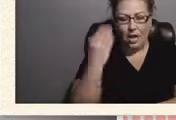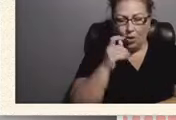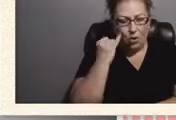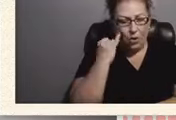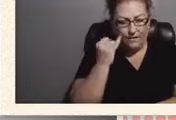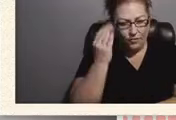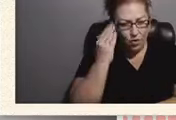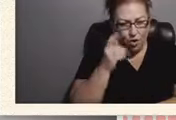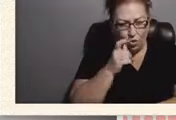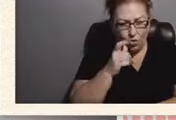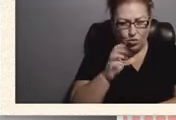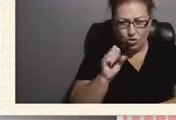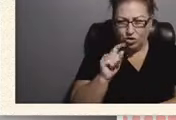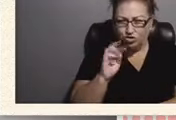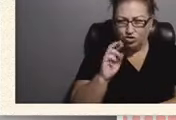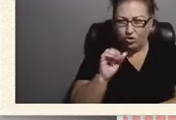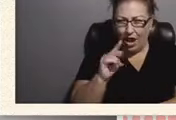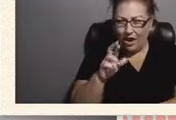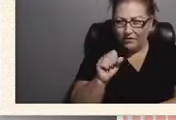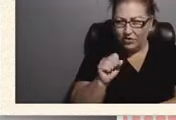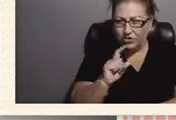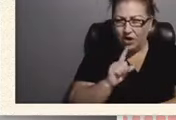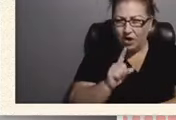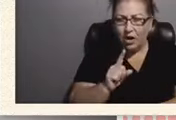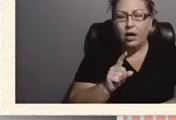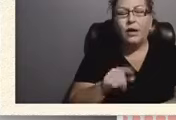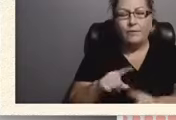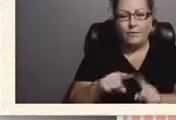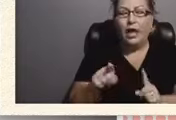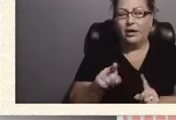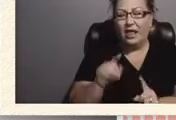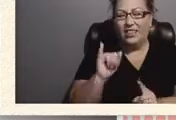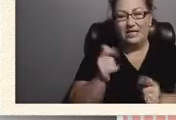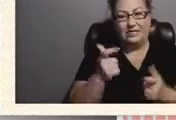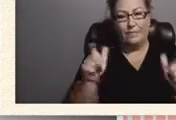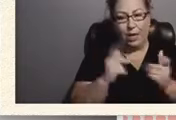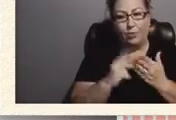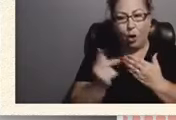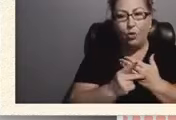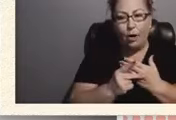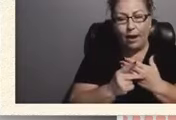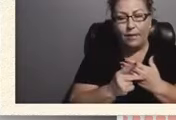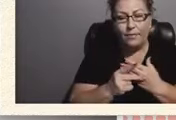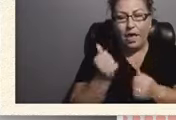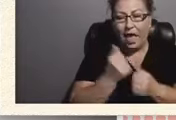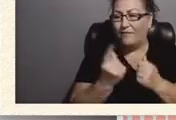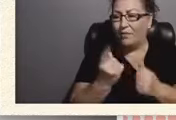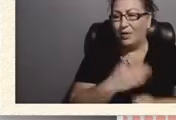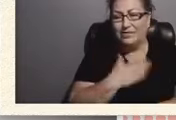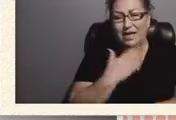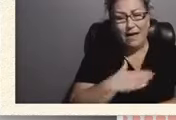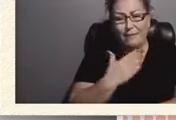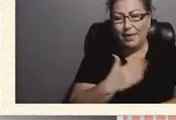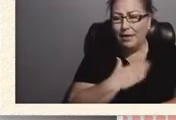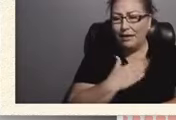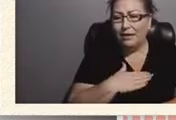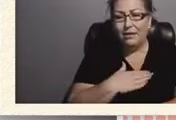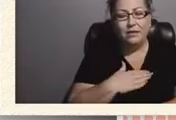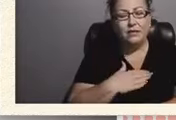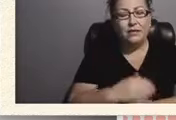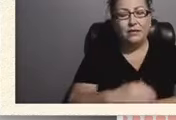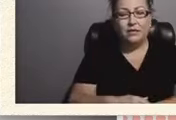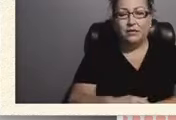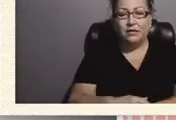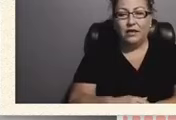Shivers and, um, but it's a big program. I mean, it's, everybody's happy. Um, the lady that's in charges,